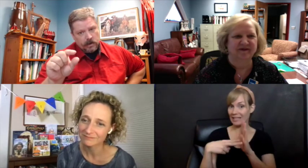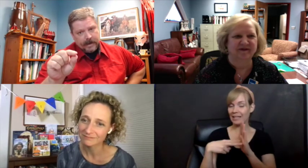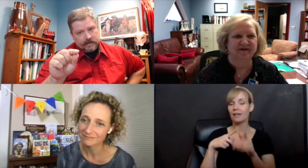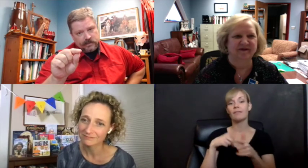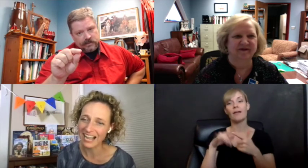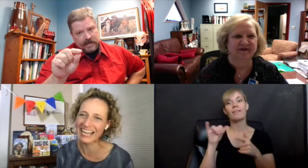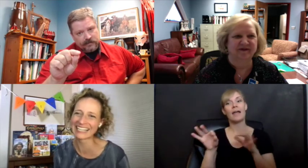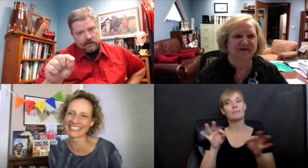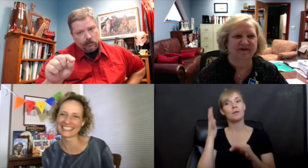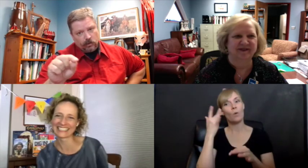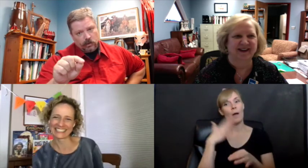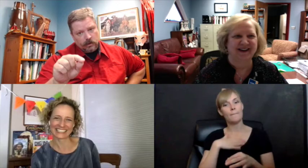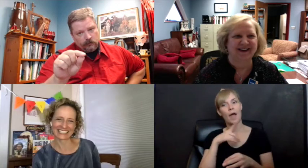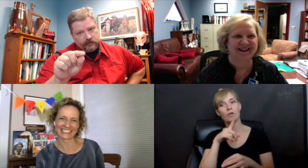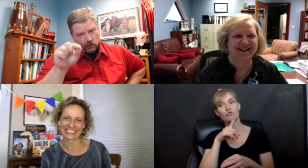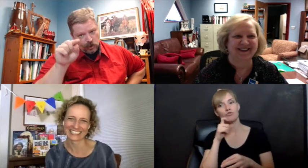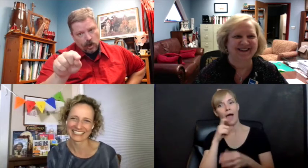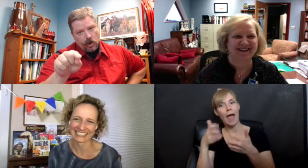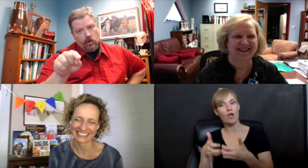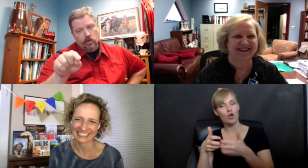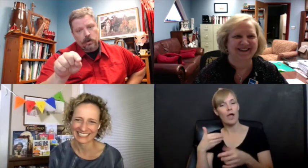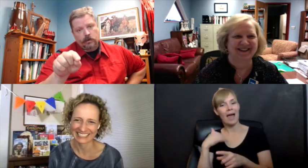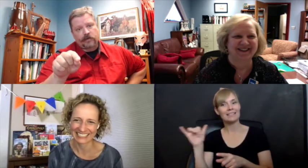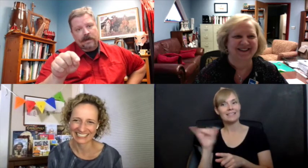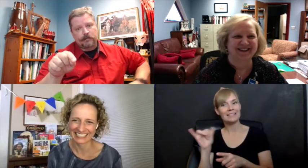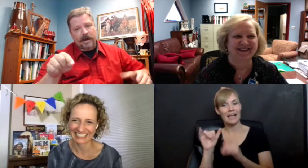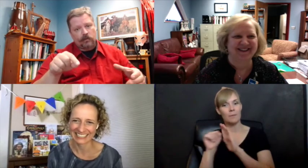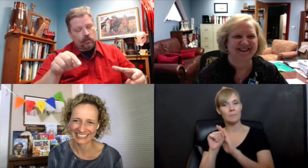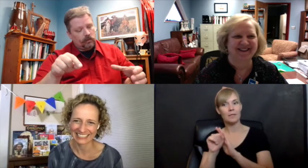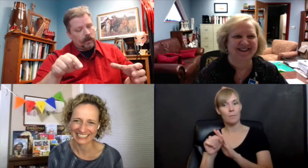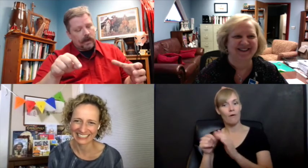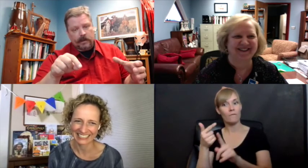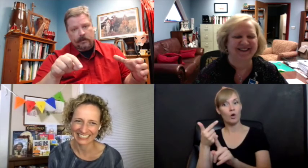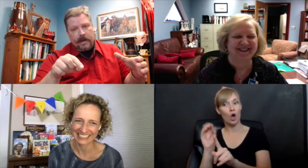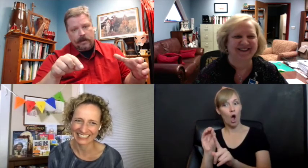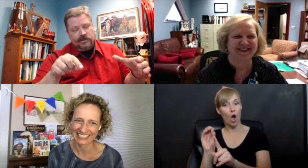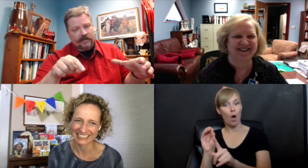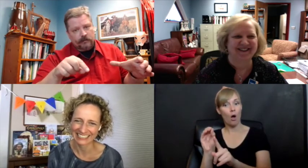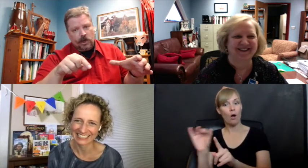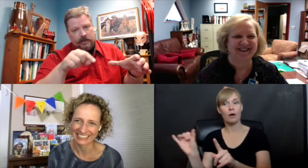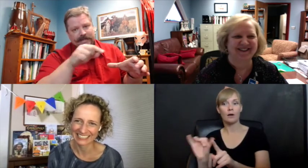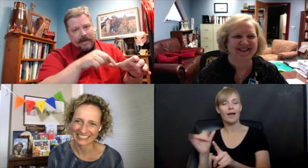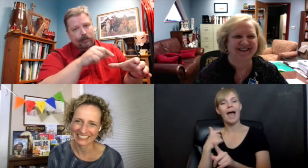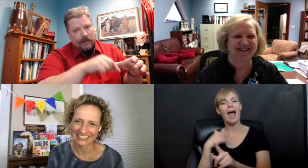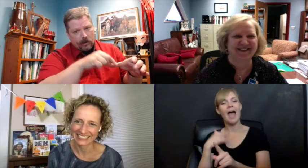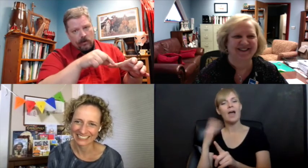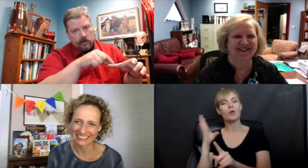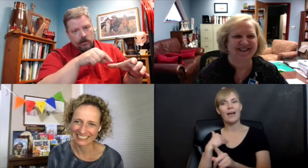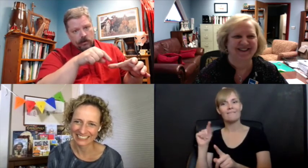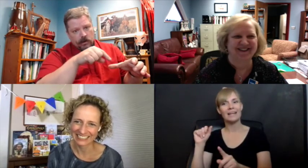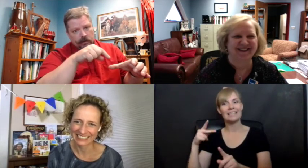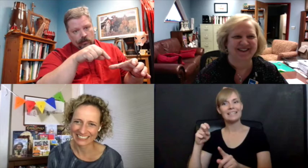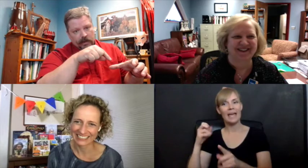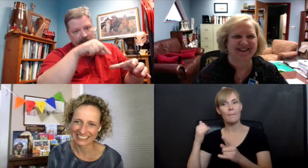has the same symbol for go that my, uh, I used to have something called a tape player